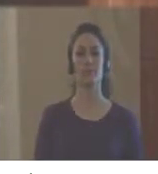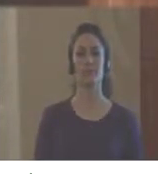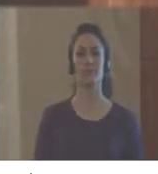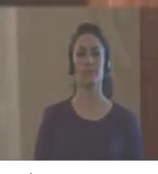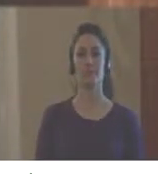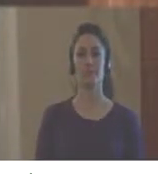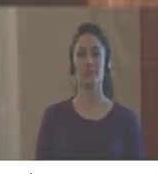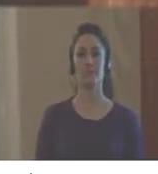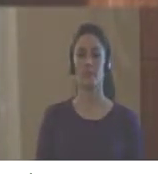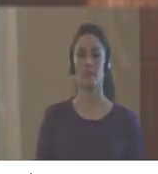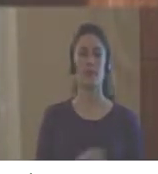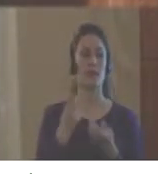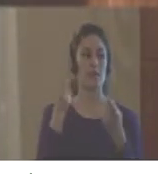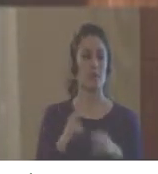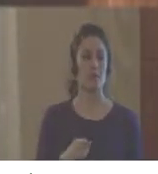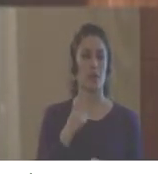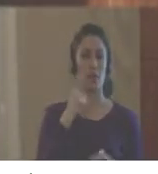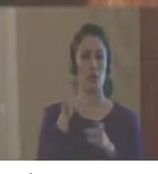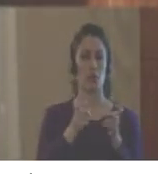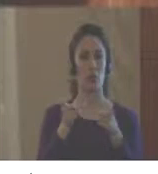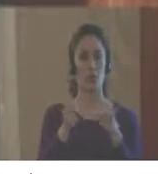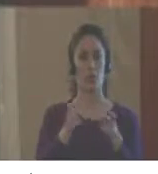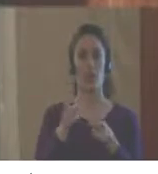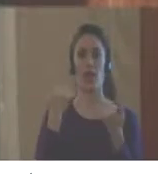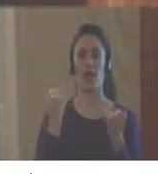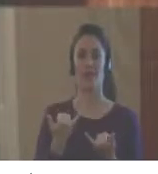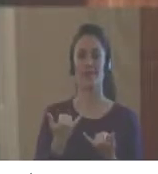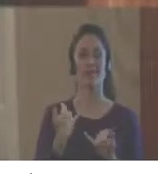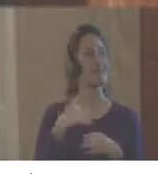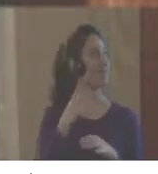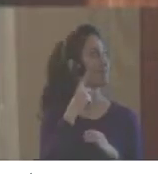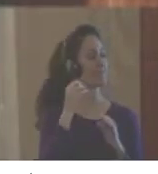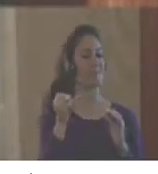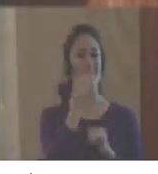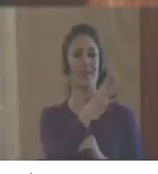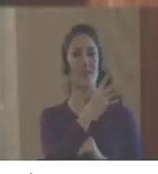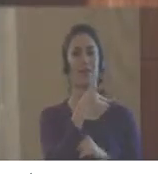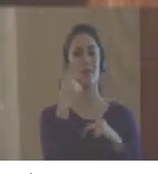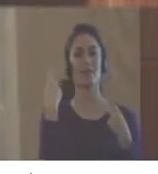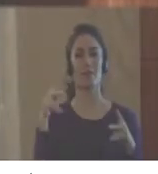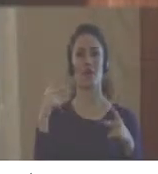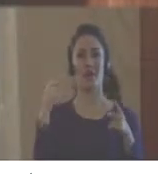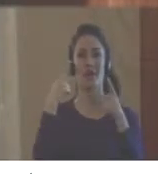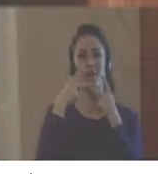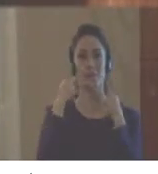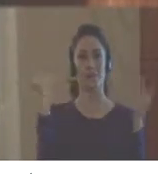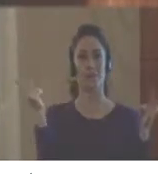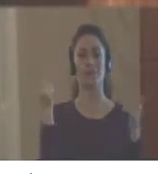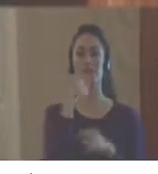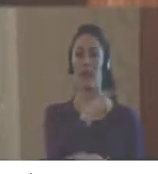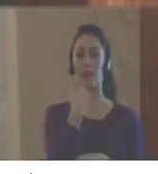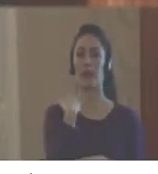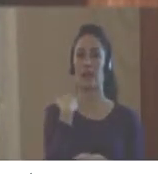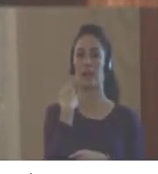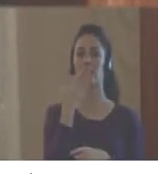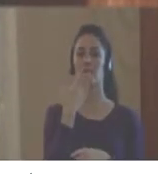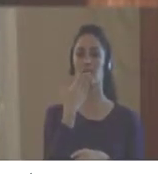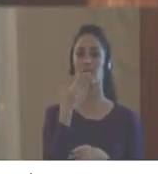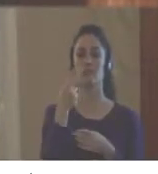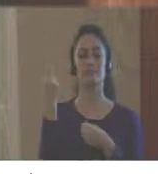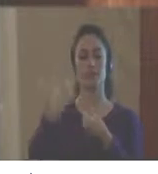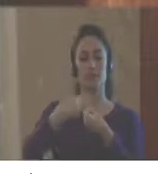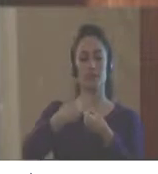risk reduction? The national entity for control – and here this is the public policy